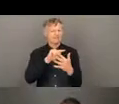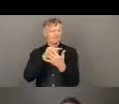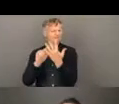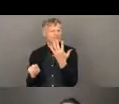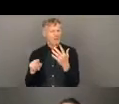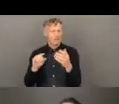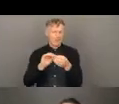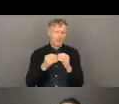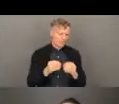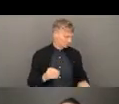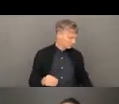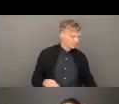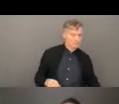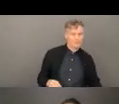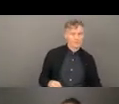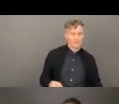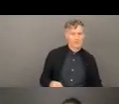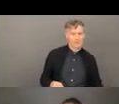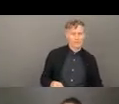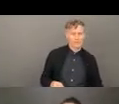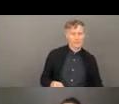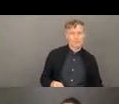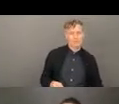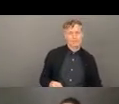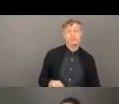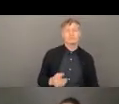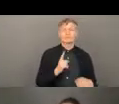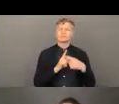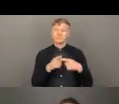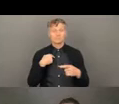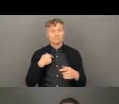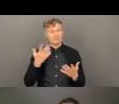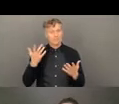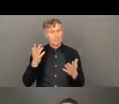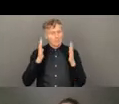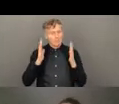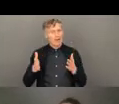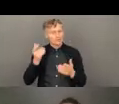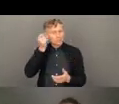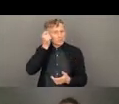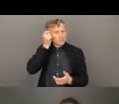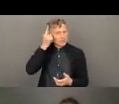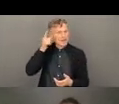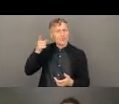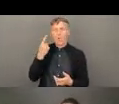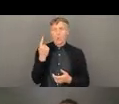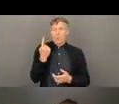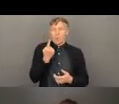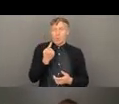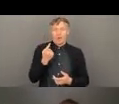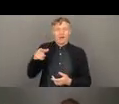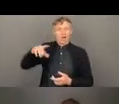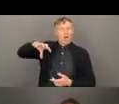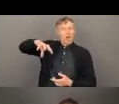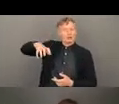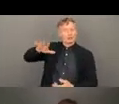and recognition of the vital role played by national and locally led NGOs, also known